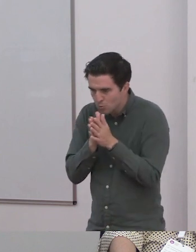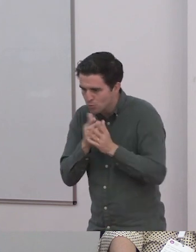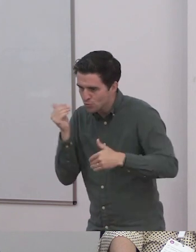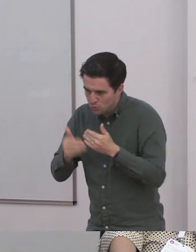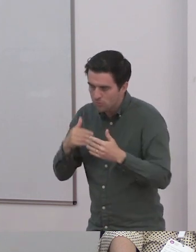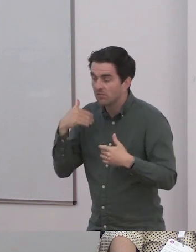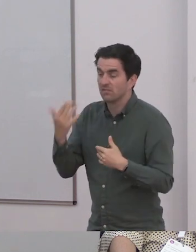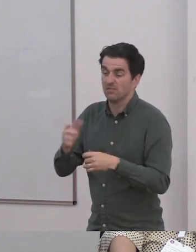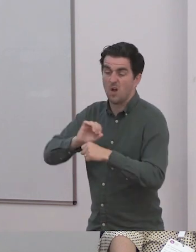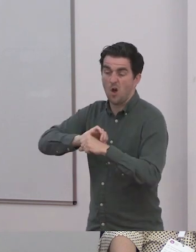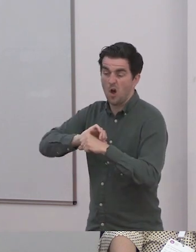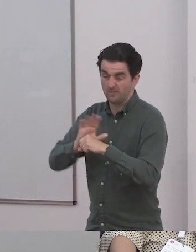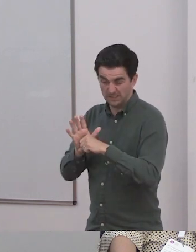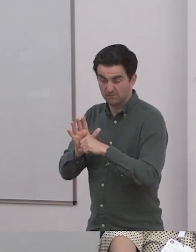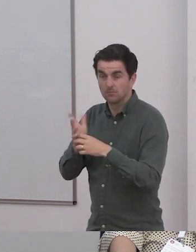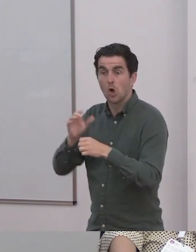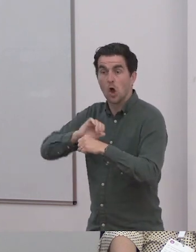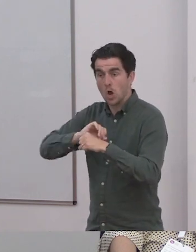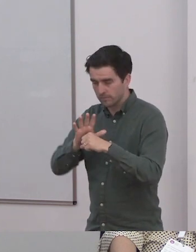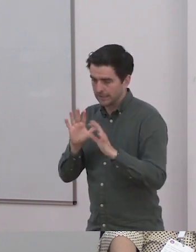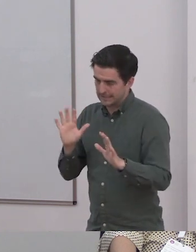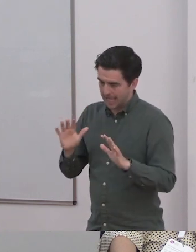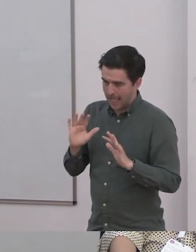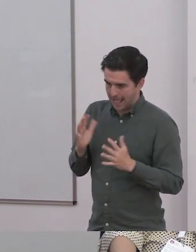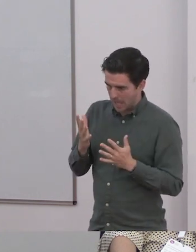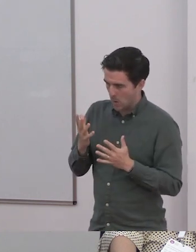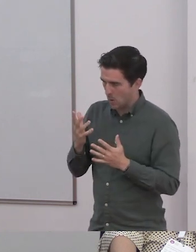online, using Discord, all of that.